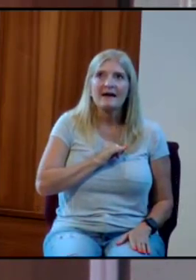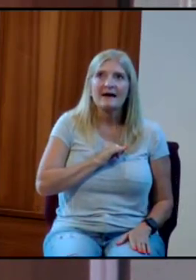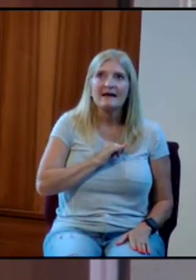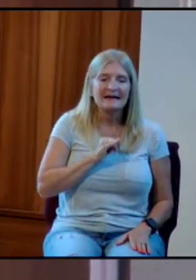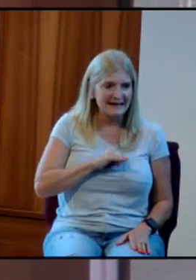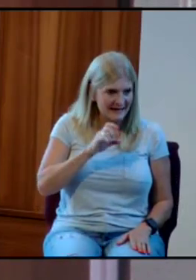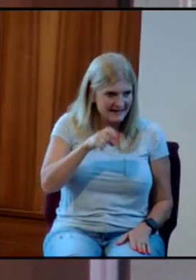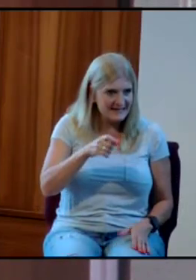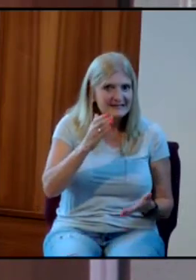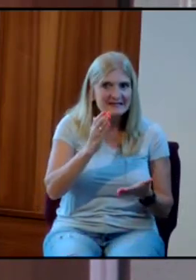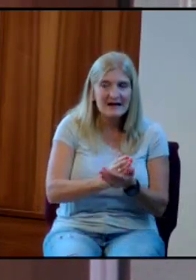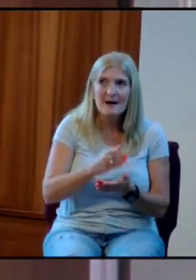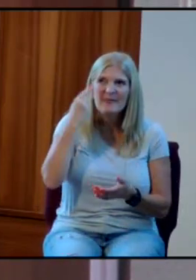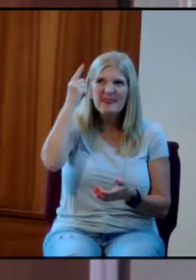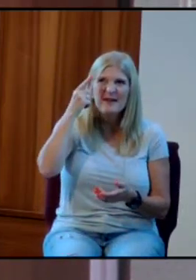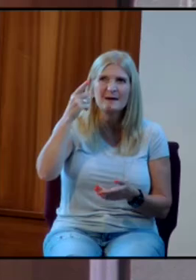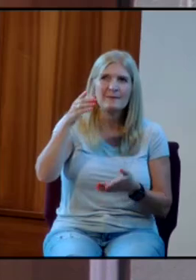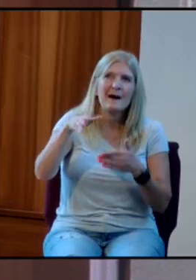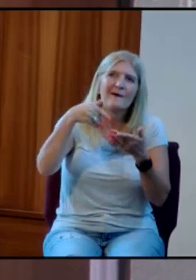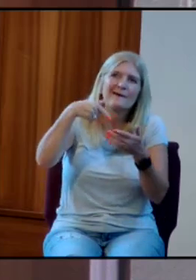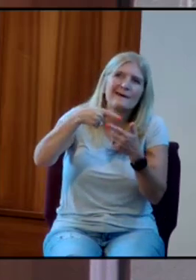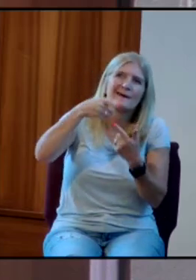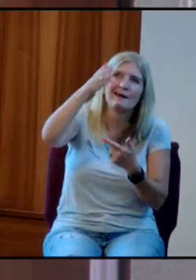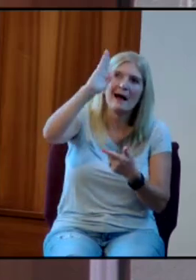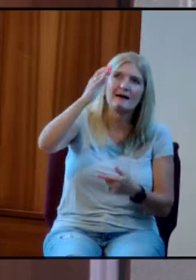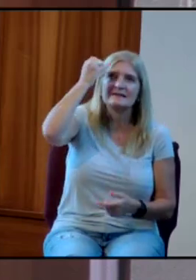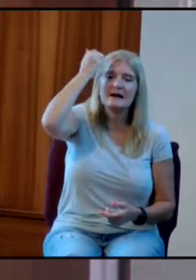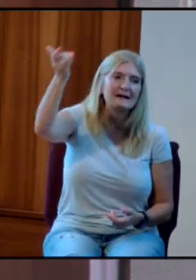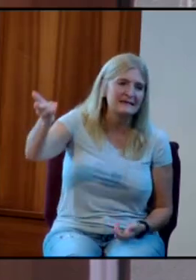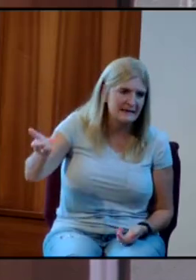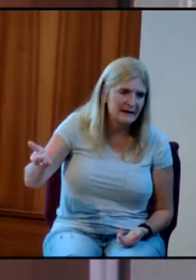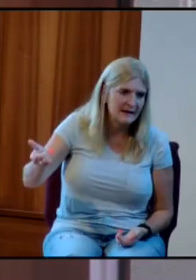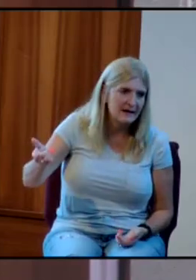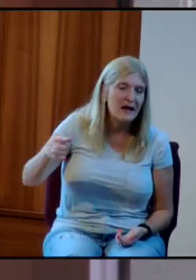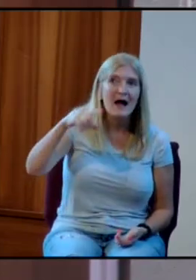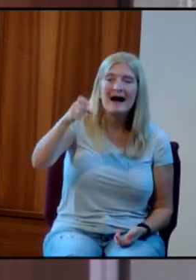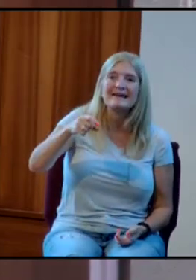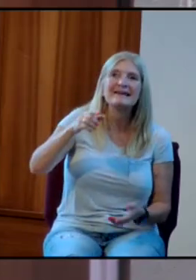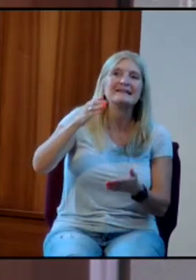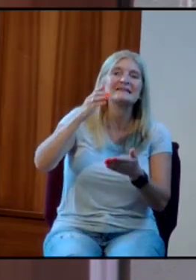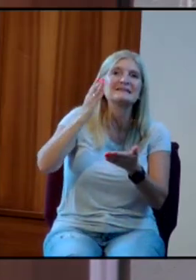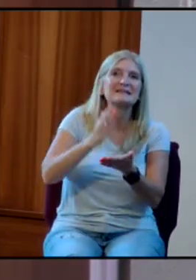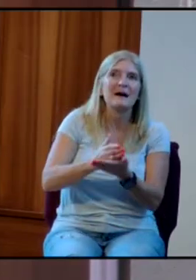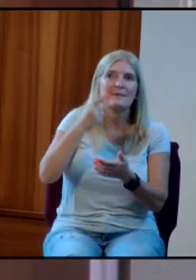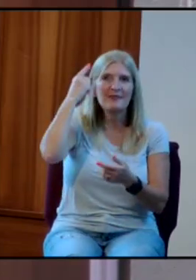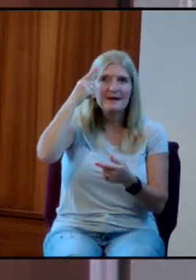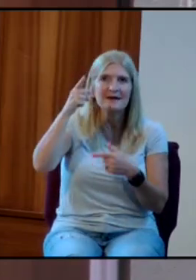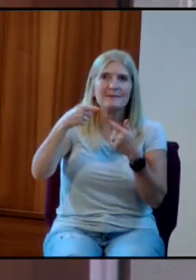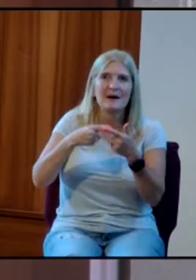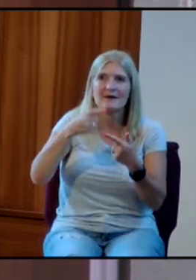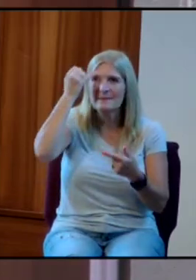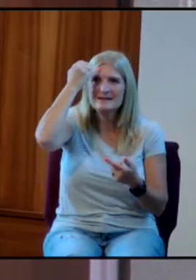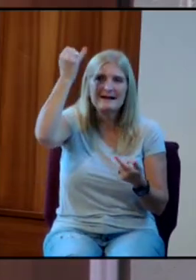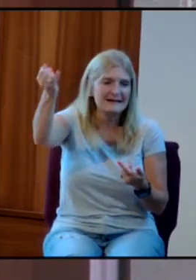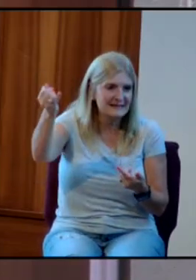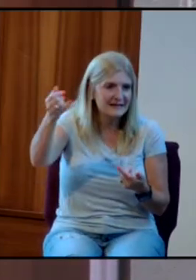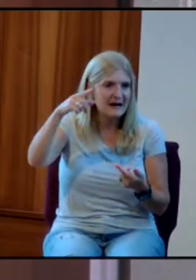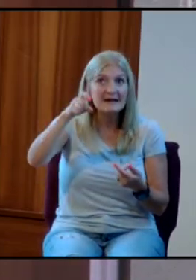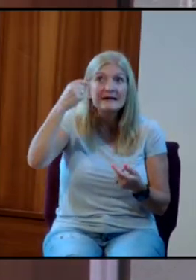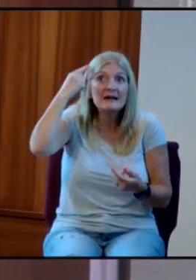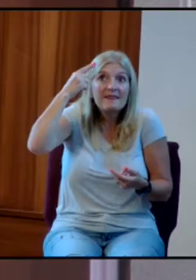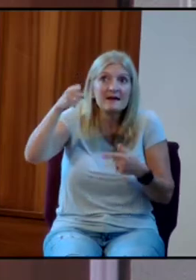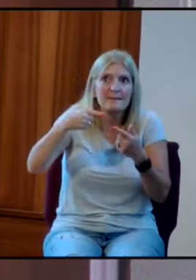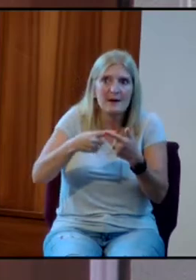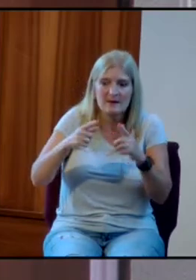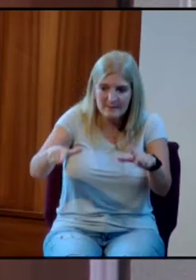and become a person to you. God is more than an impersonal idea. He is a living